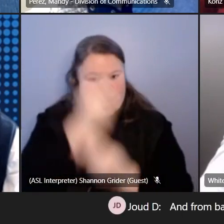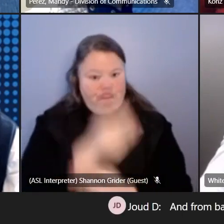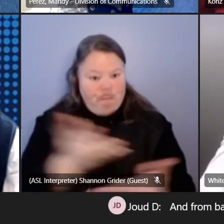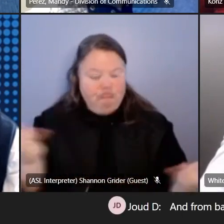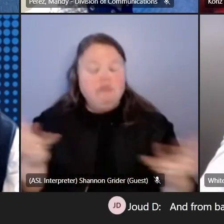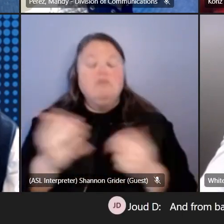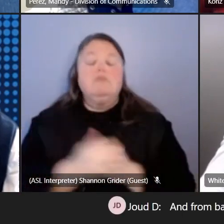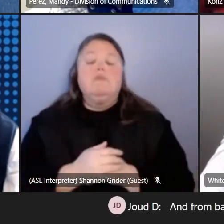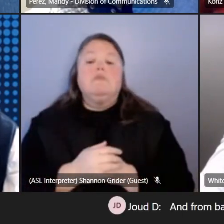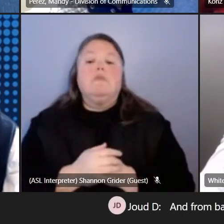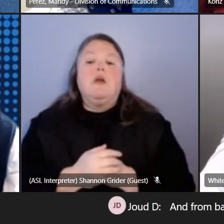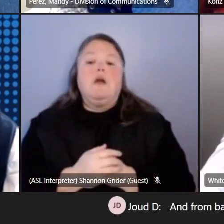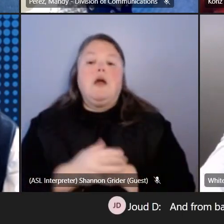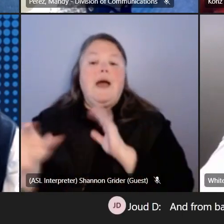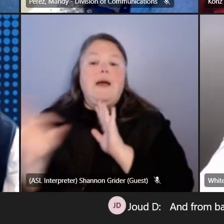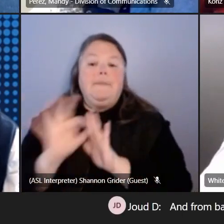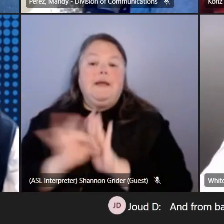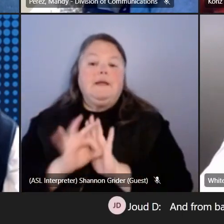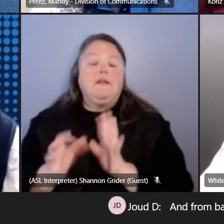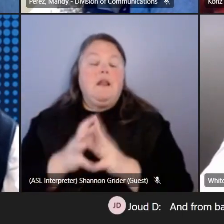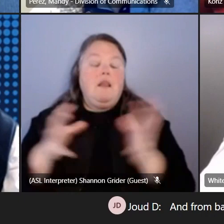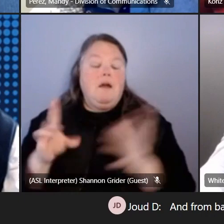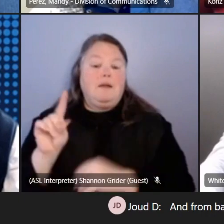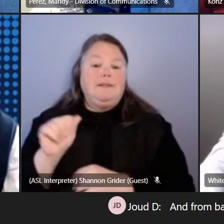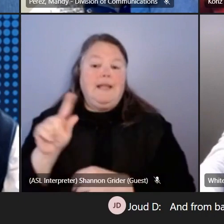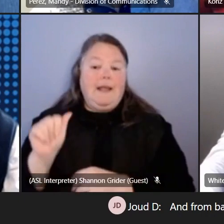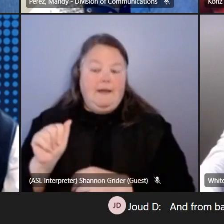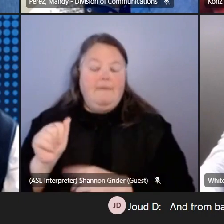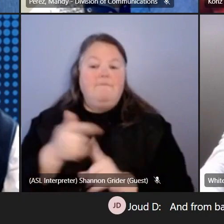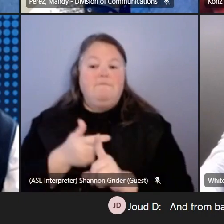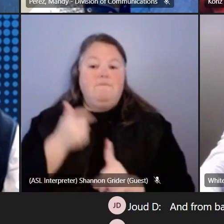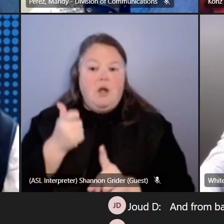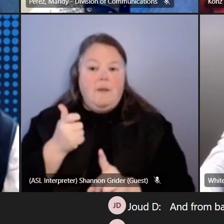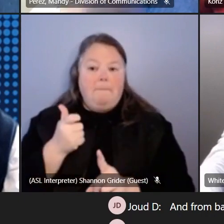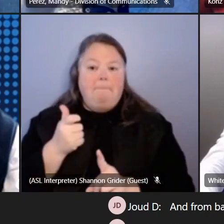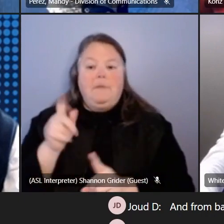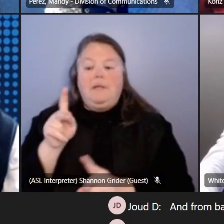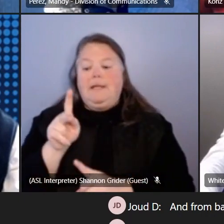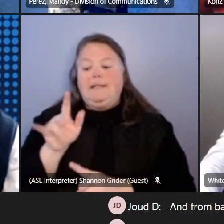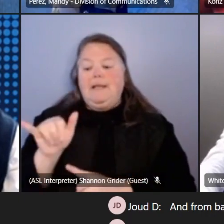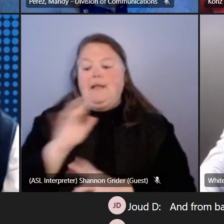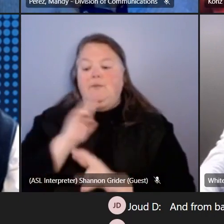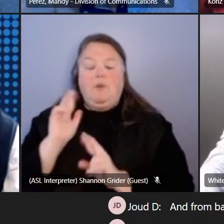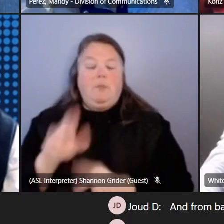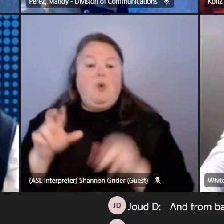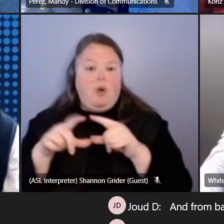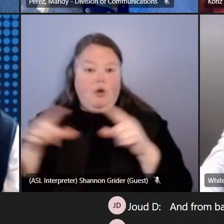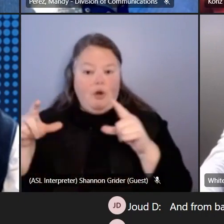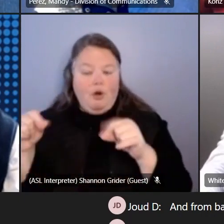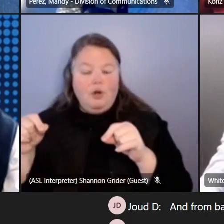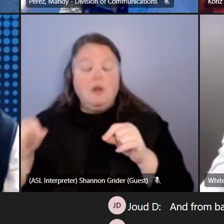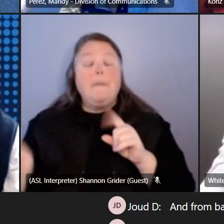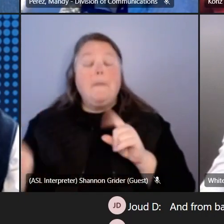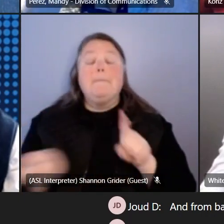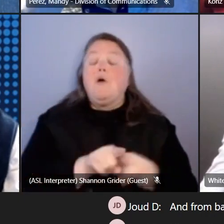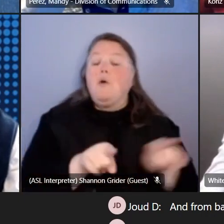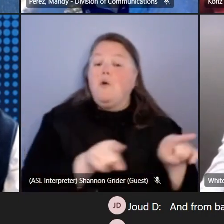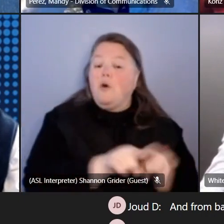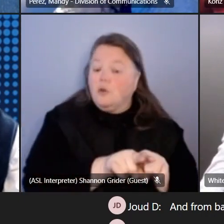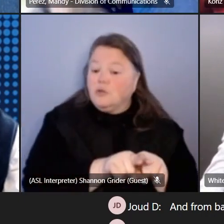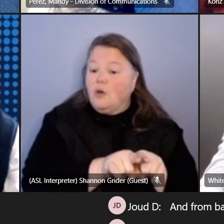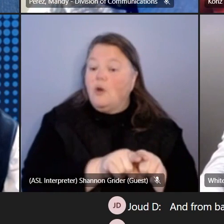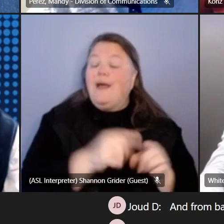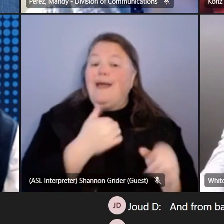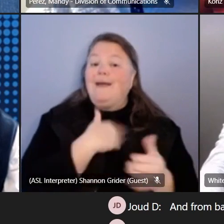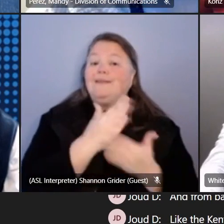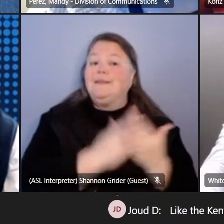chose a lot of data from like the Kentucky report card and then I also took